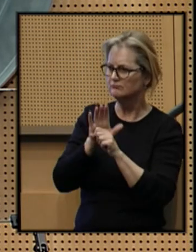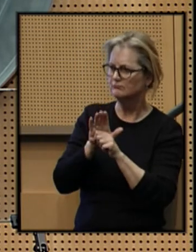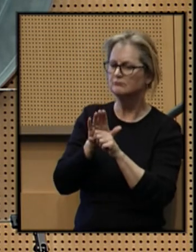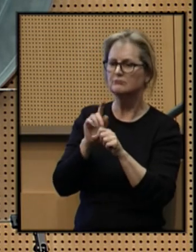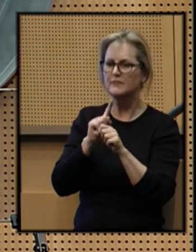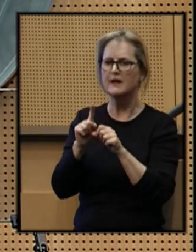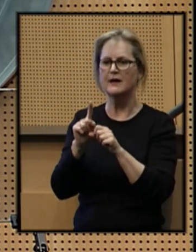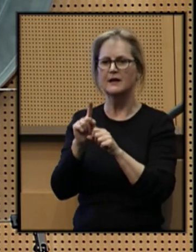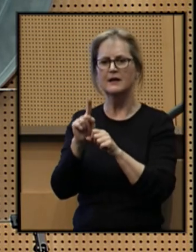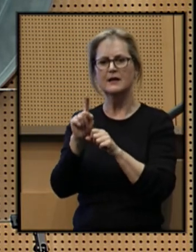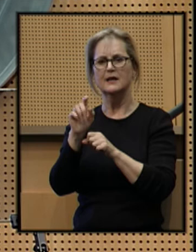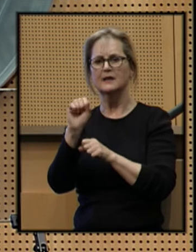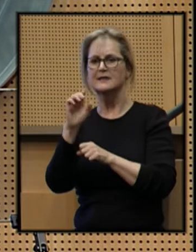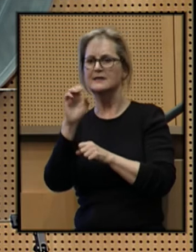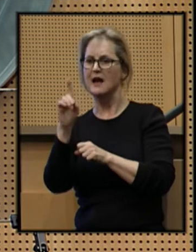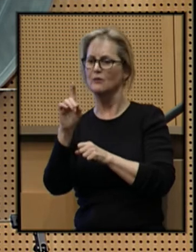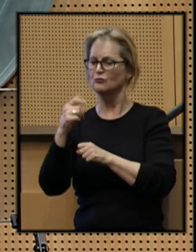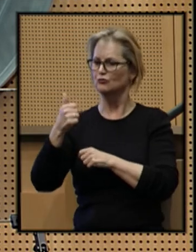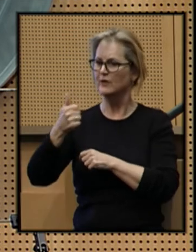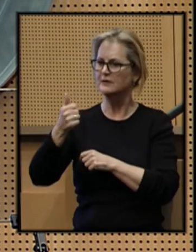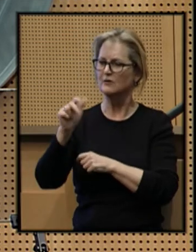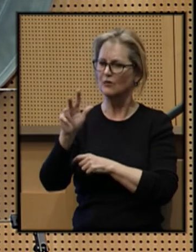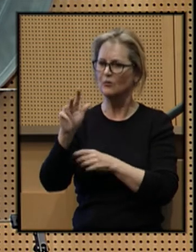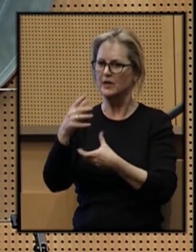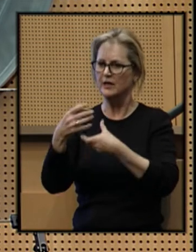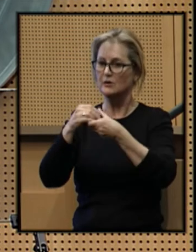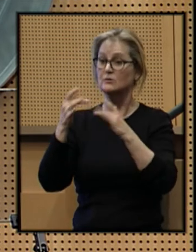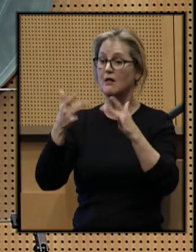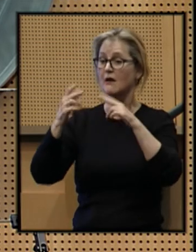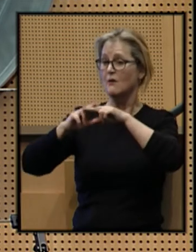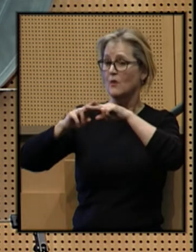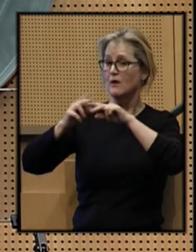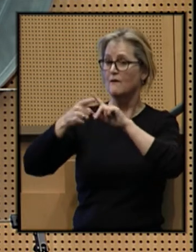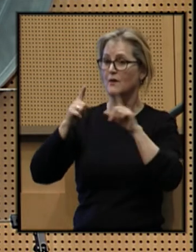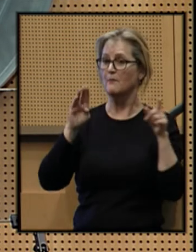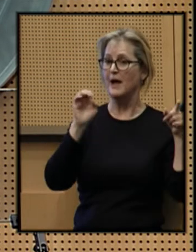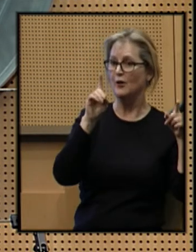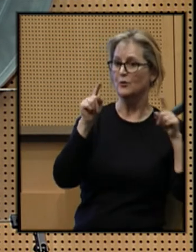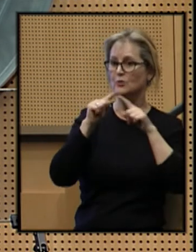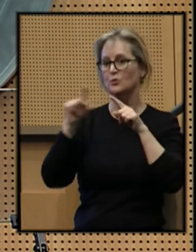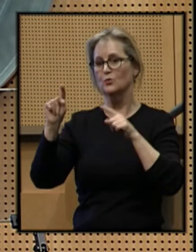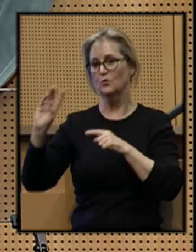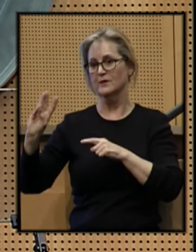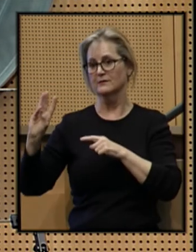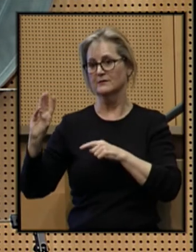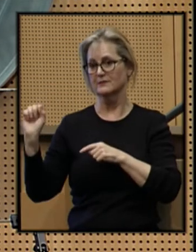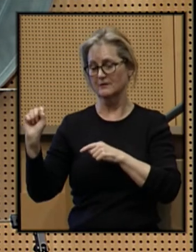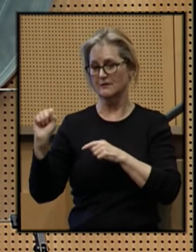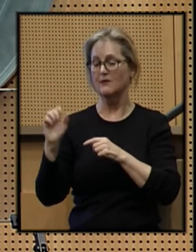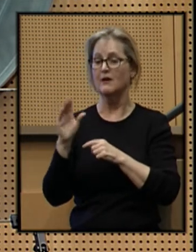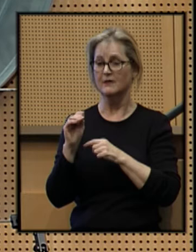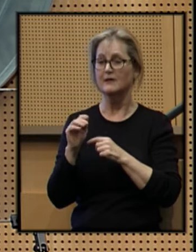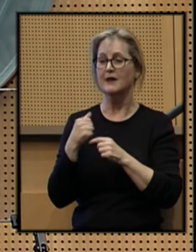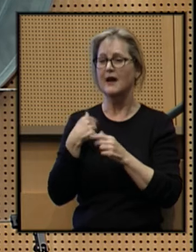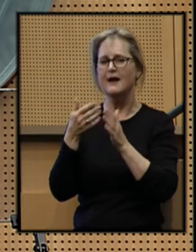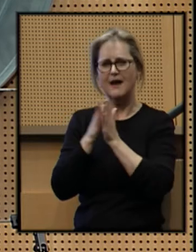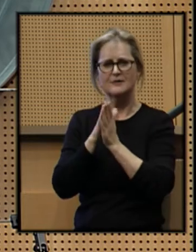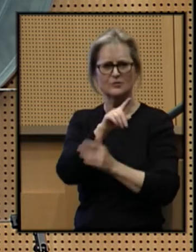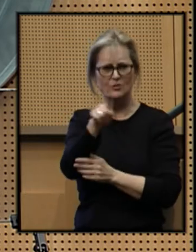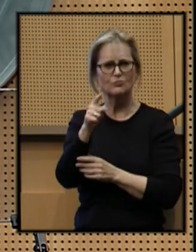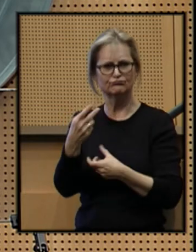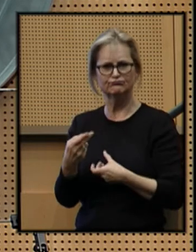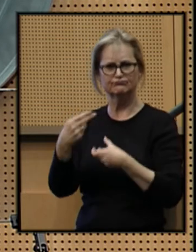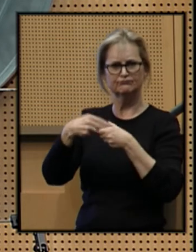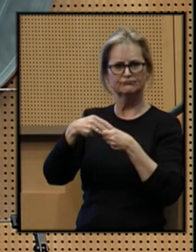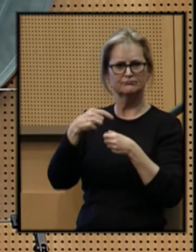that Sound Transit 3 includes light rail from Ballard to West Seattle. And I ask you to